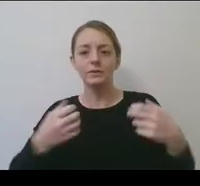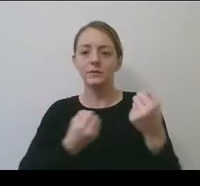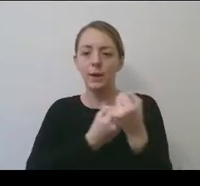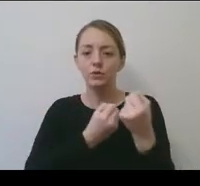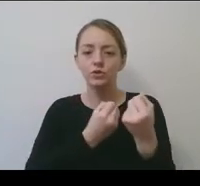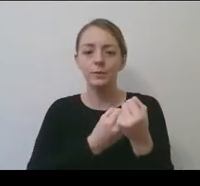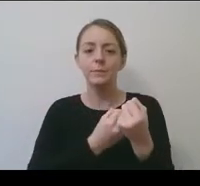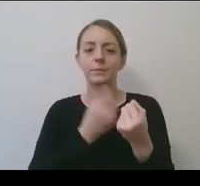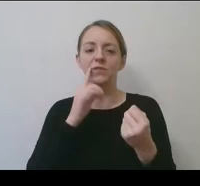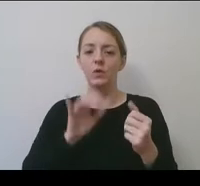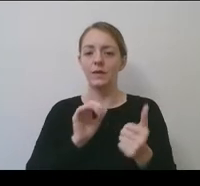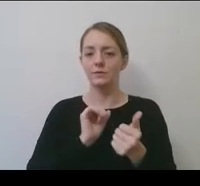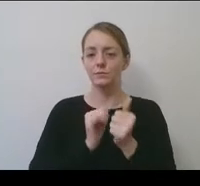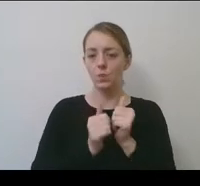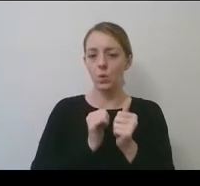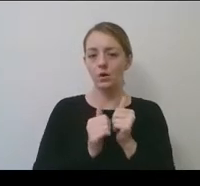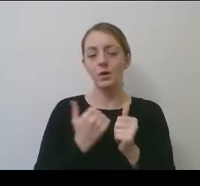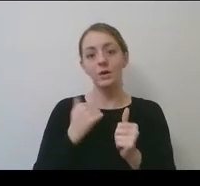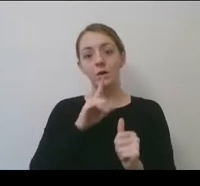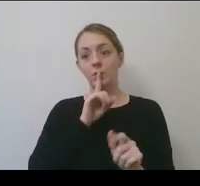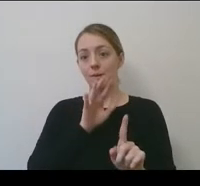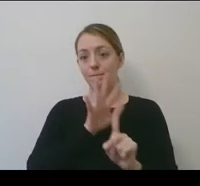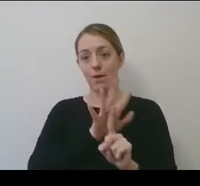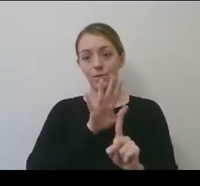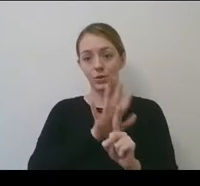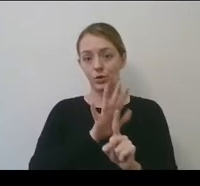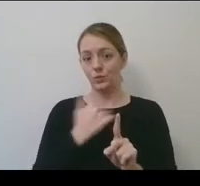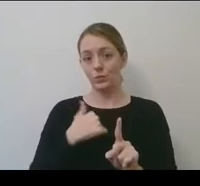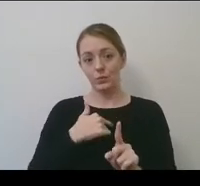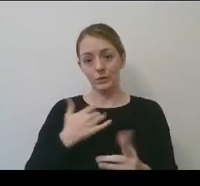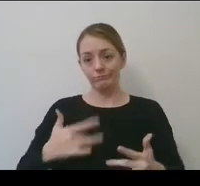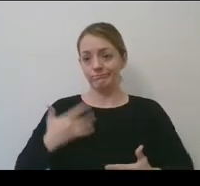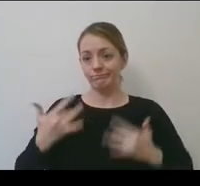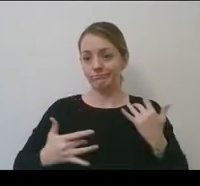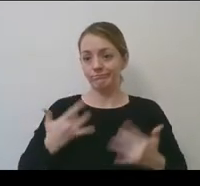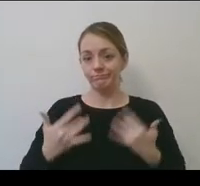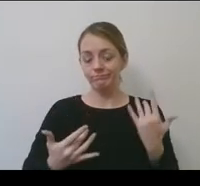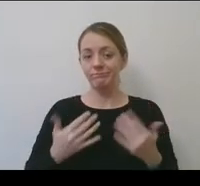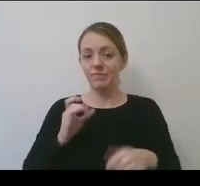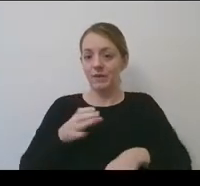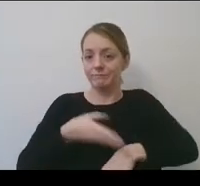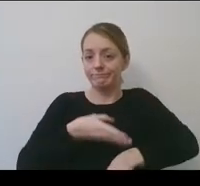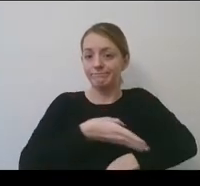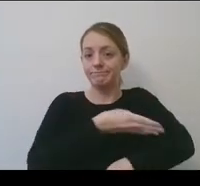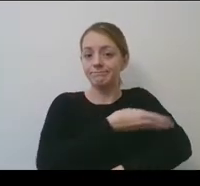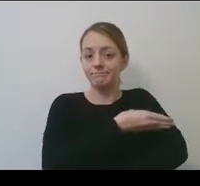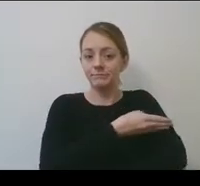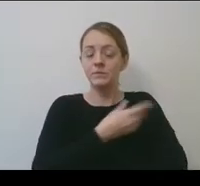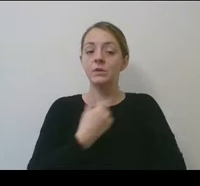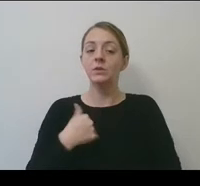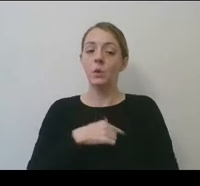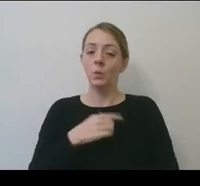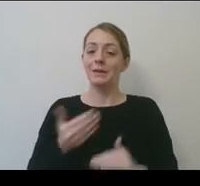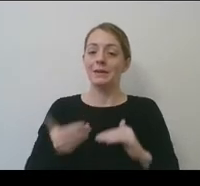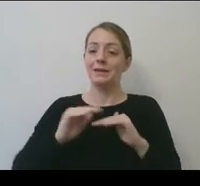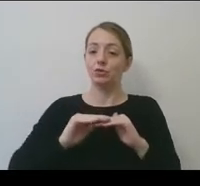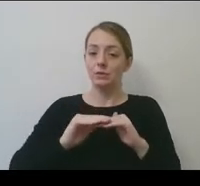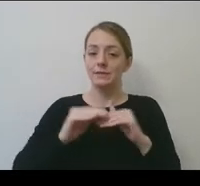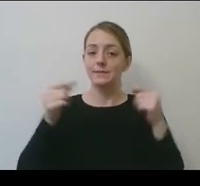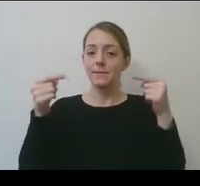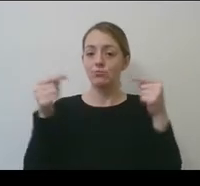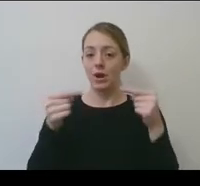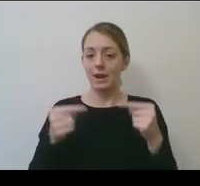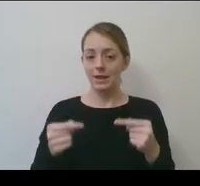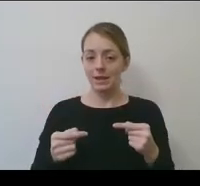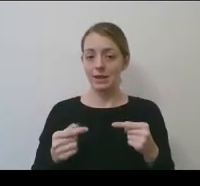it's very popular. We're very pleased with where that's going. And so in short order here, we've, um, increased, uh, the bracket and we've gone from